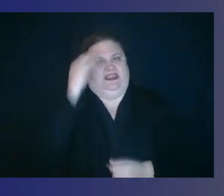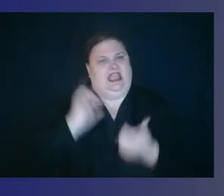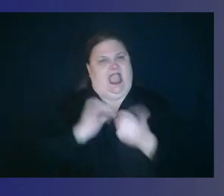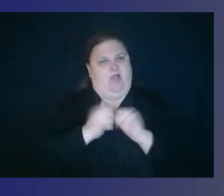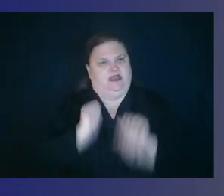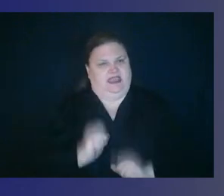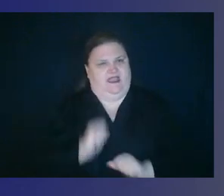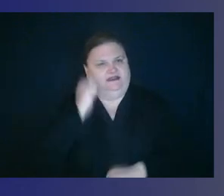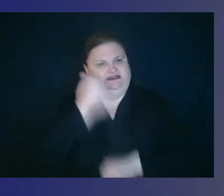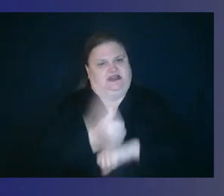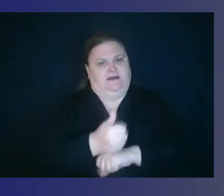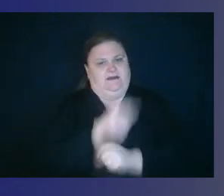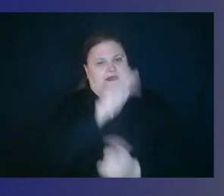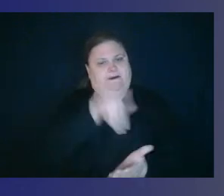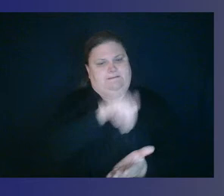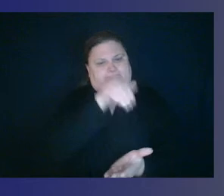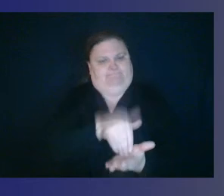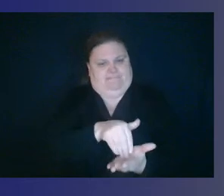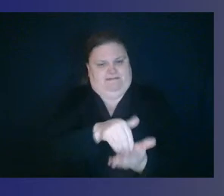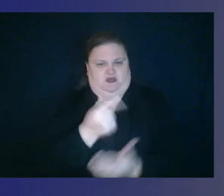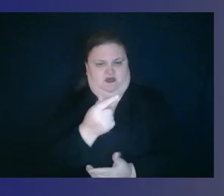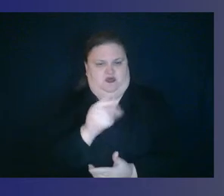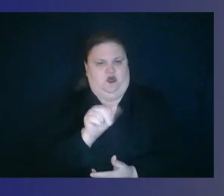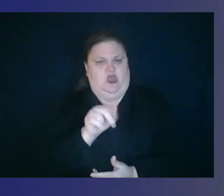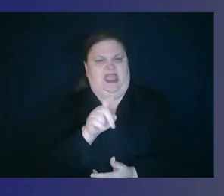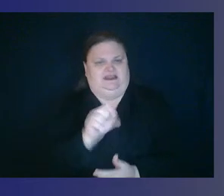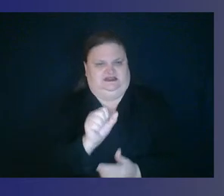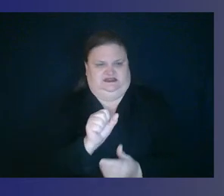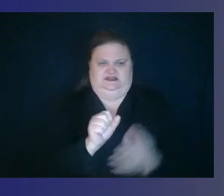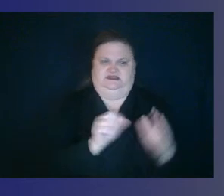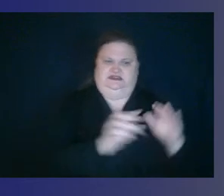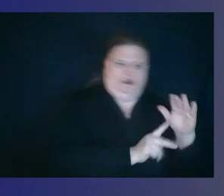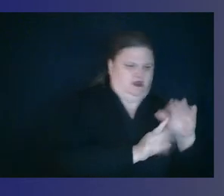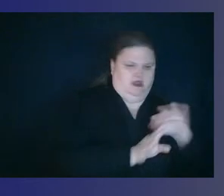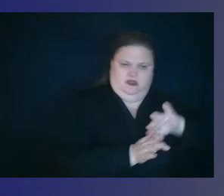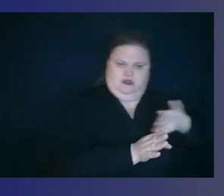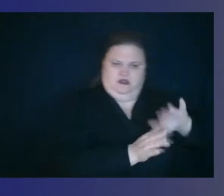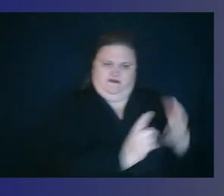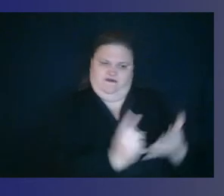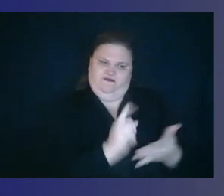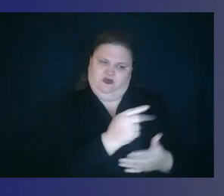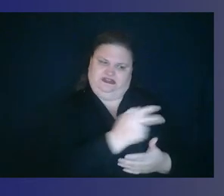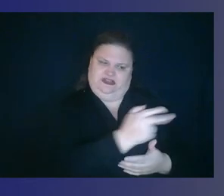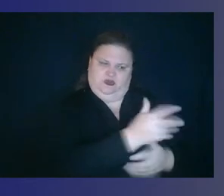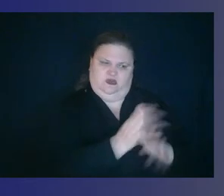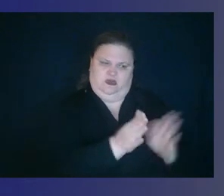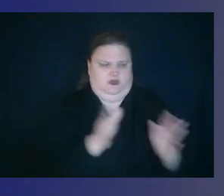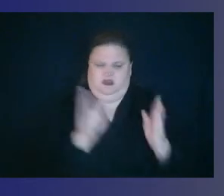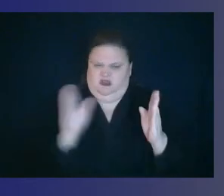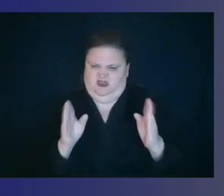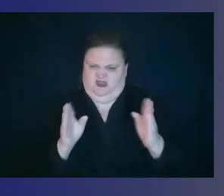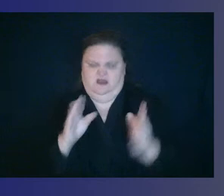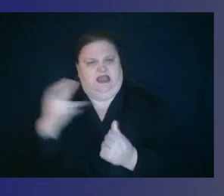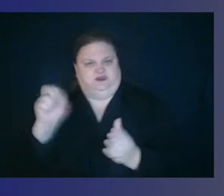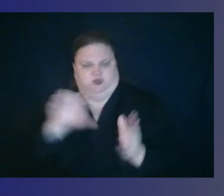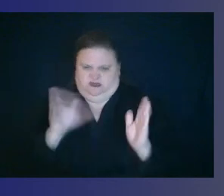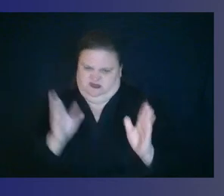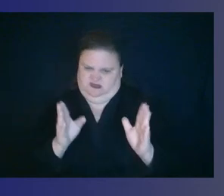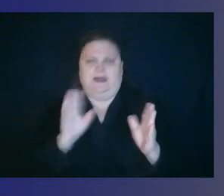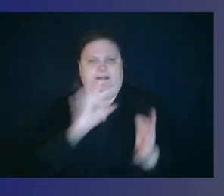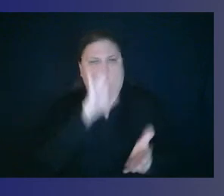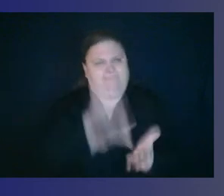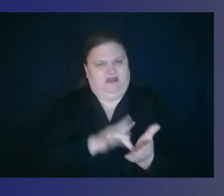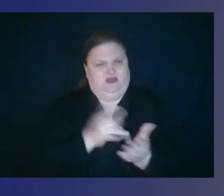experience that really actually gets at those characteristics. So part of, part of our initial process is to go on this empathy tour